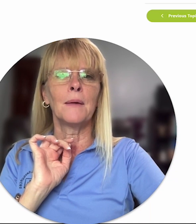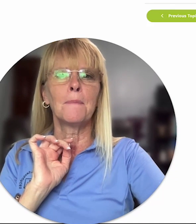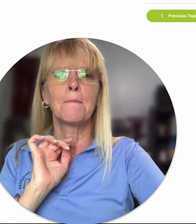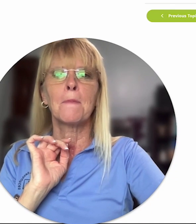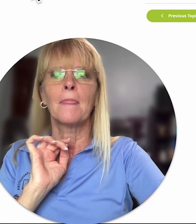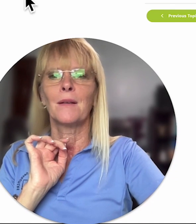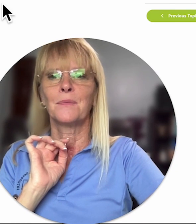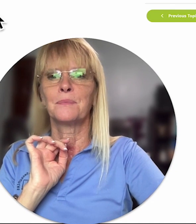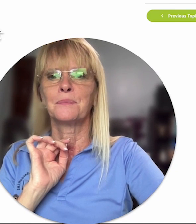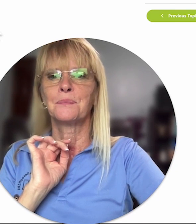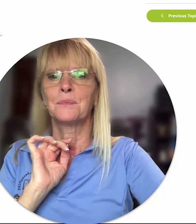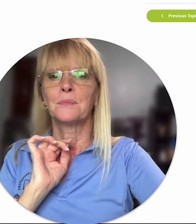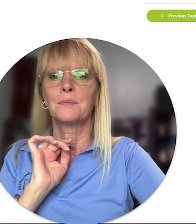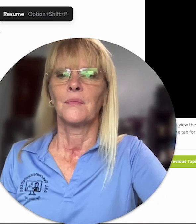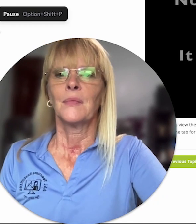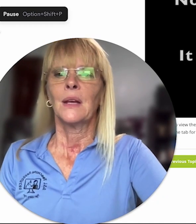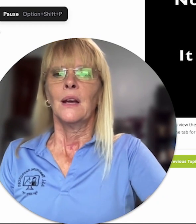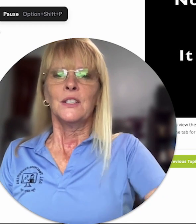this up